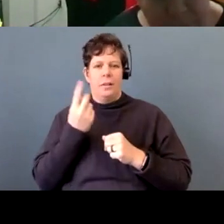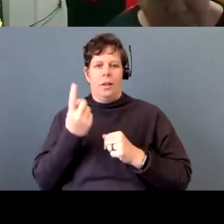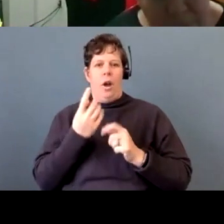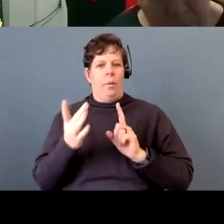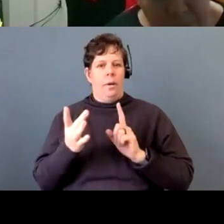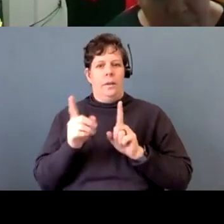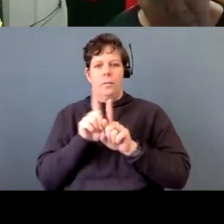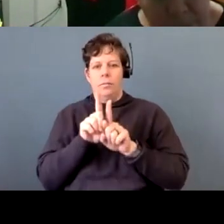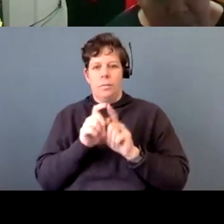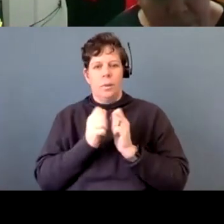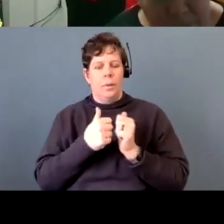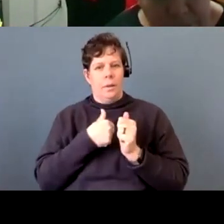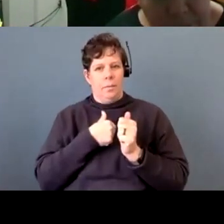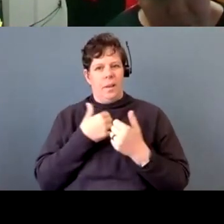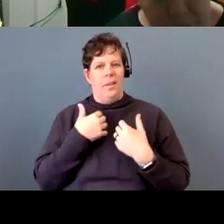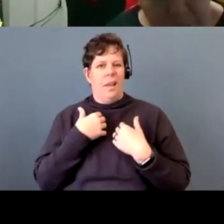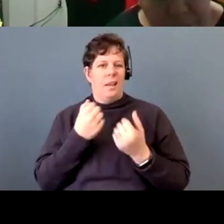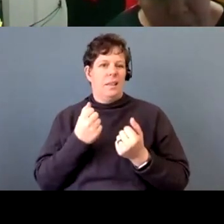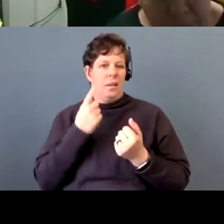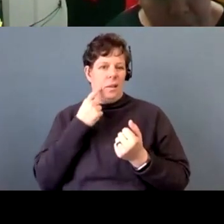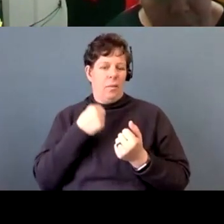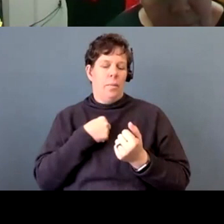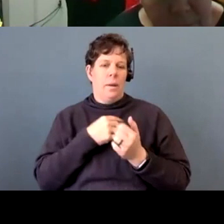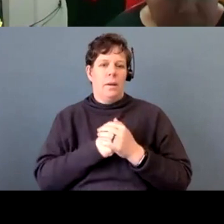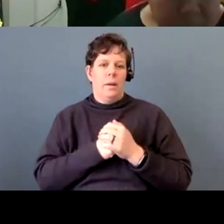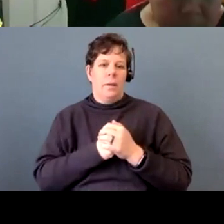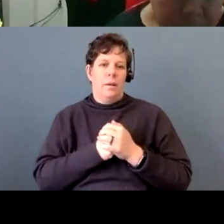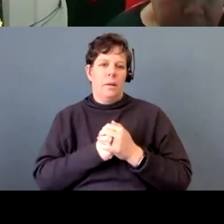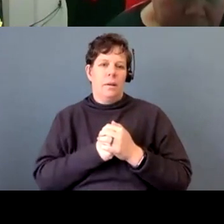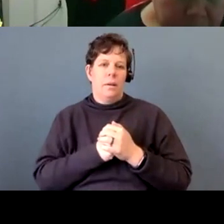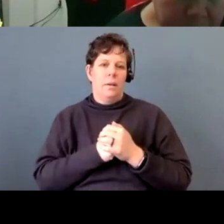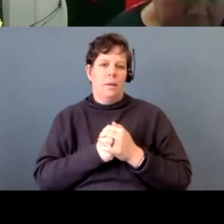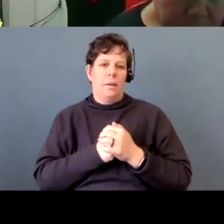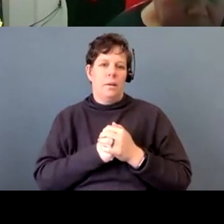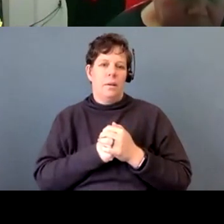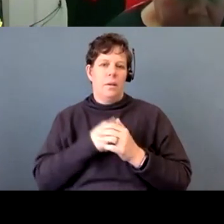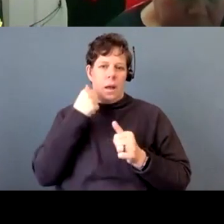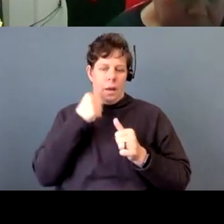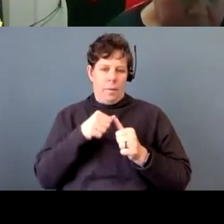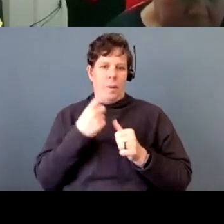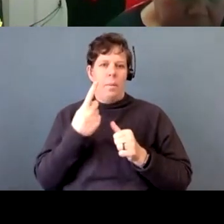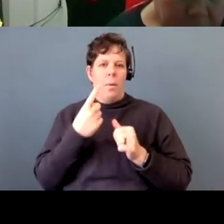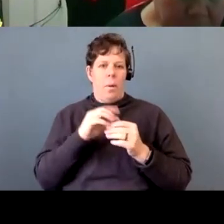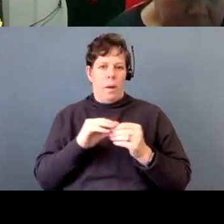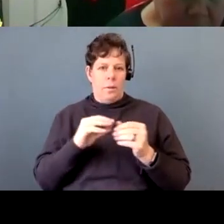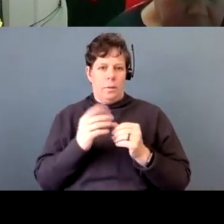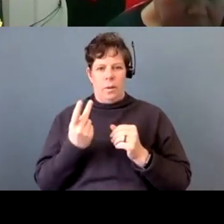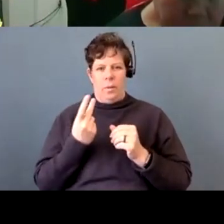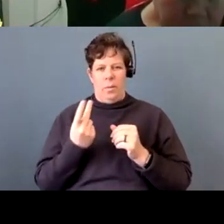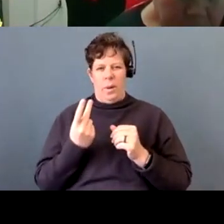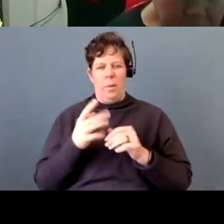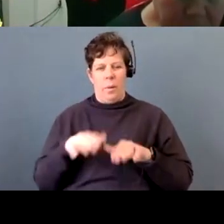that's healing to me. And there was this one time when we were, we were growing up, she was putting on this